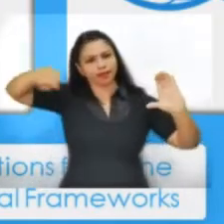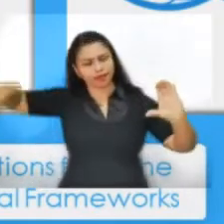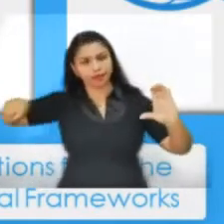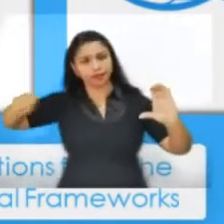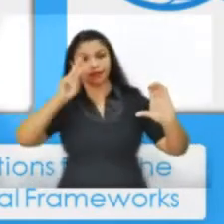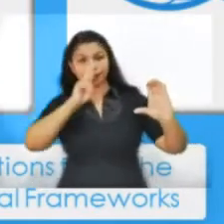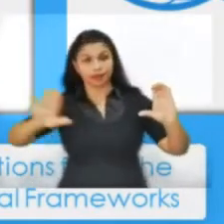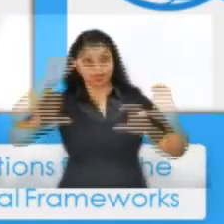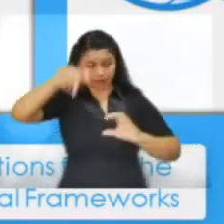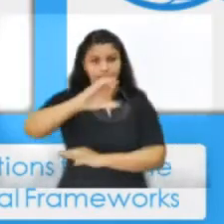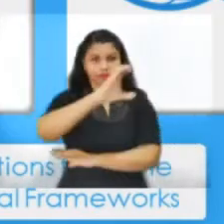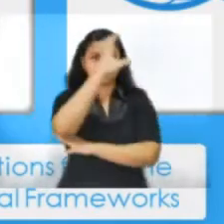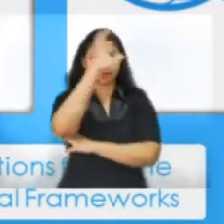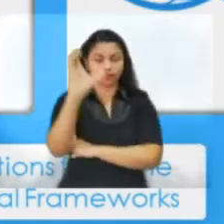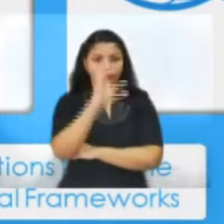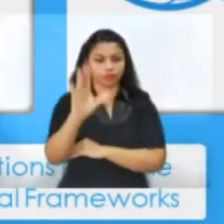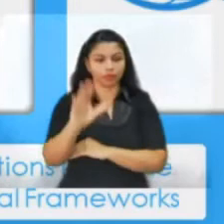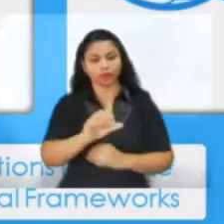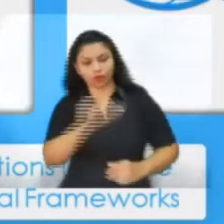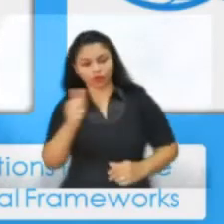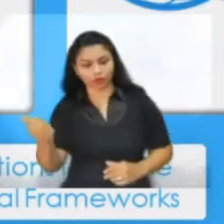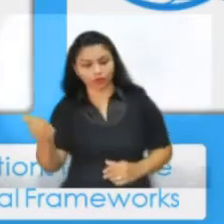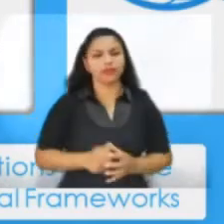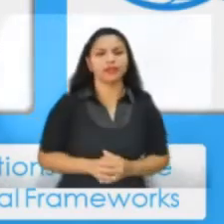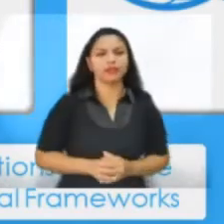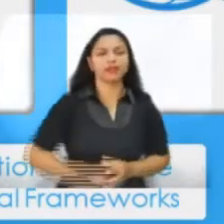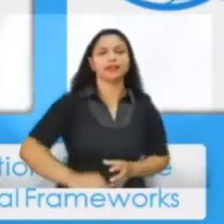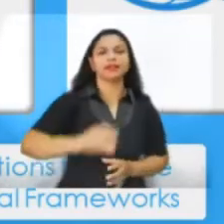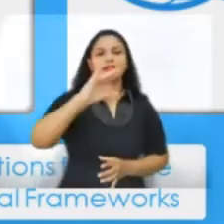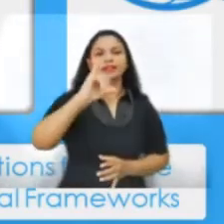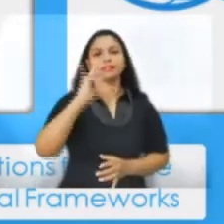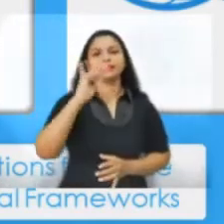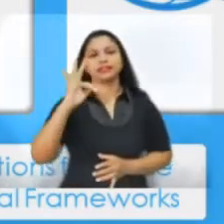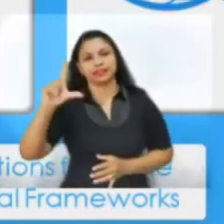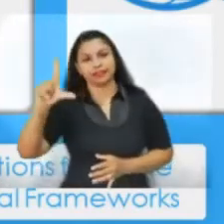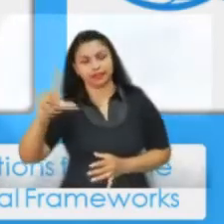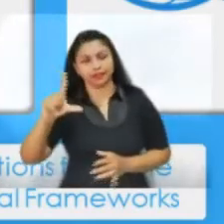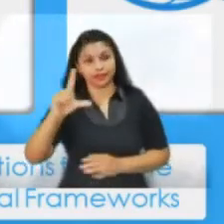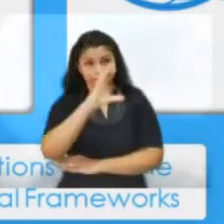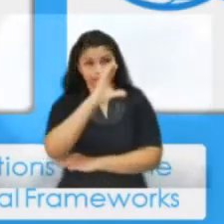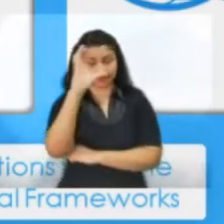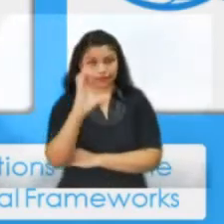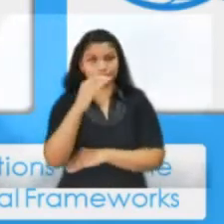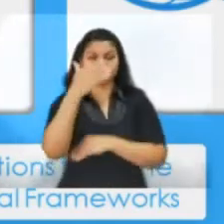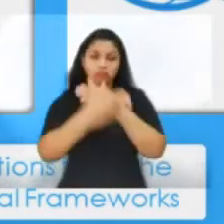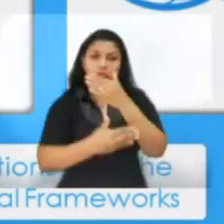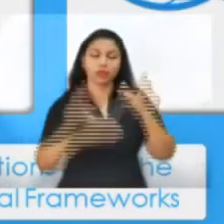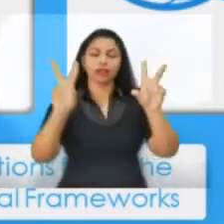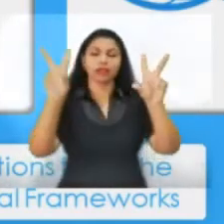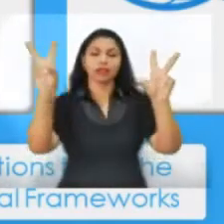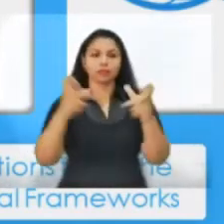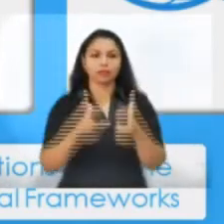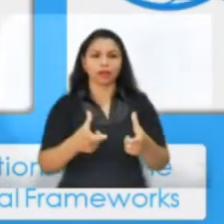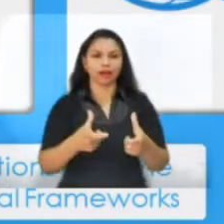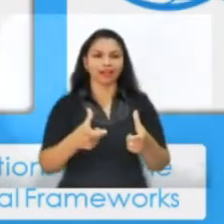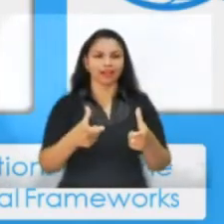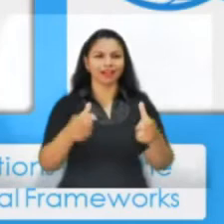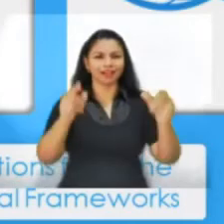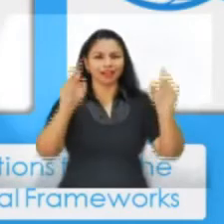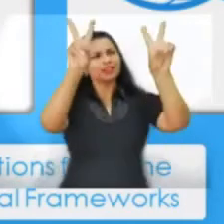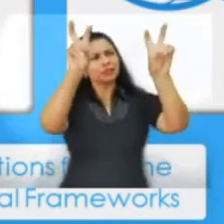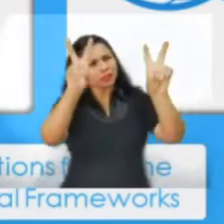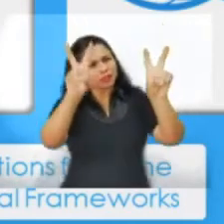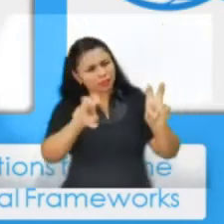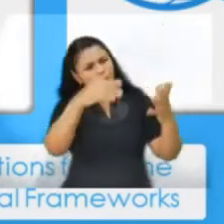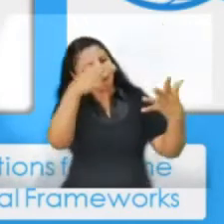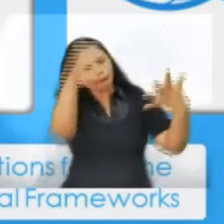in colombia and citel regionally in the americas actually feed the international framework of the itu and